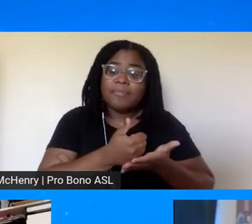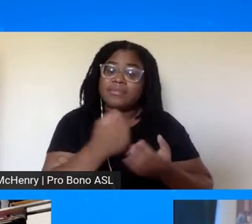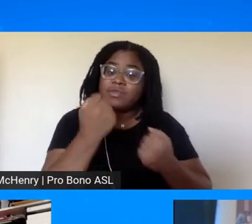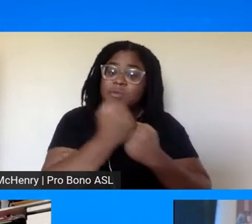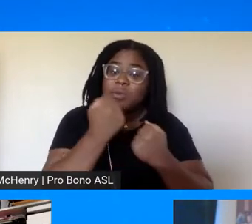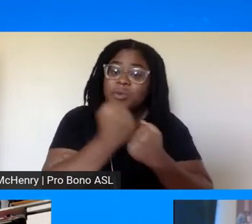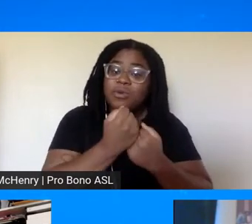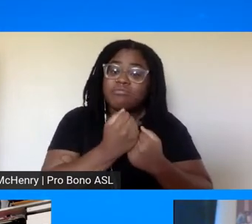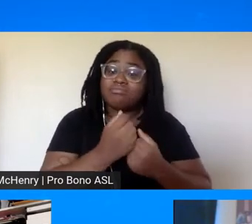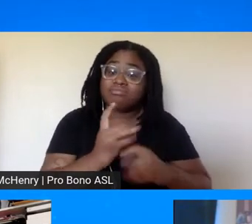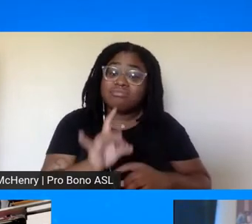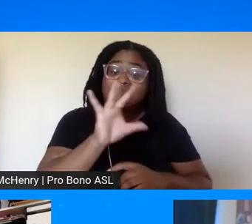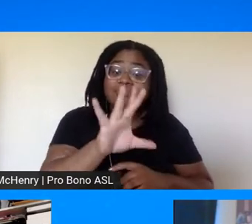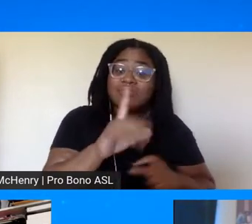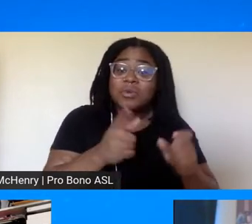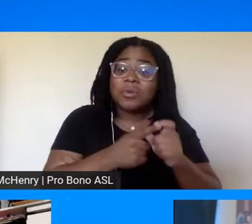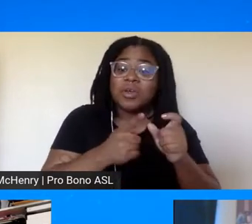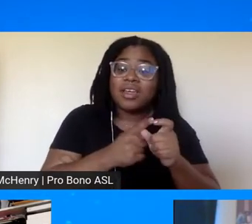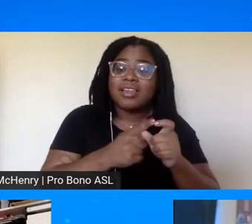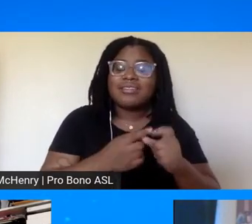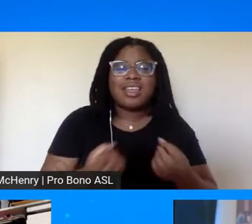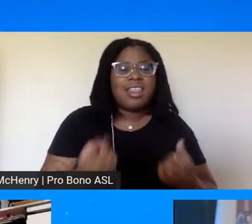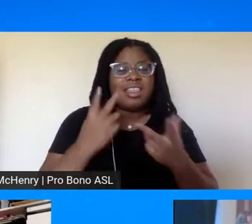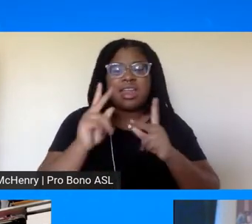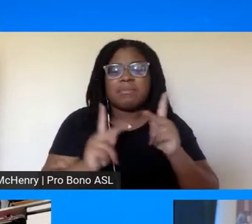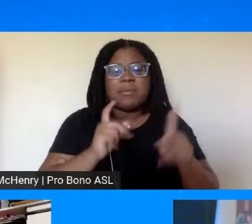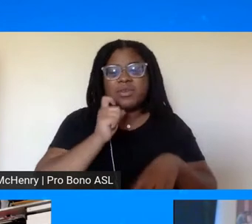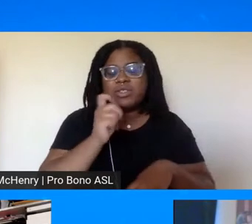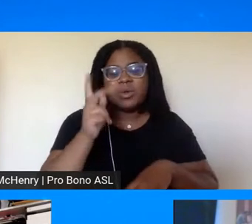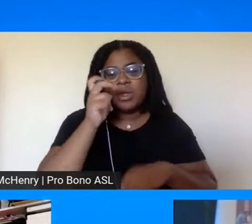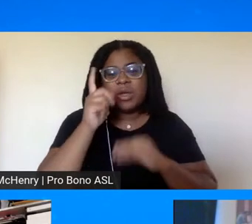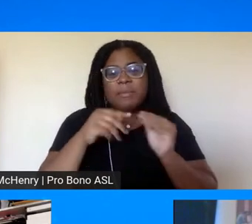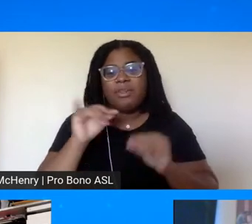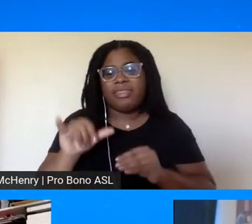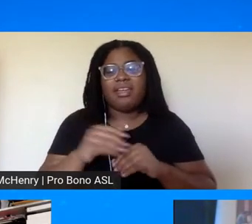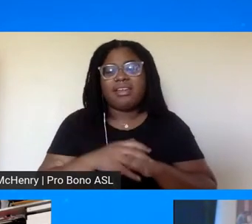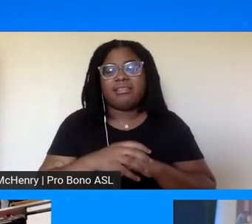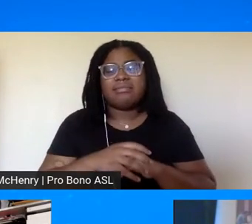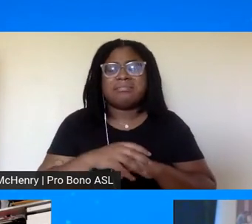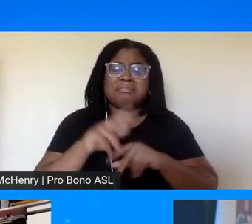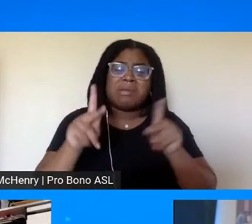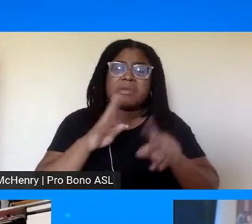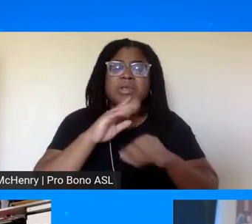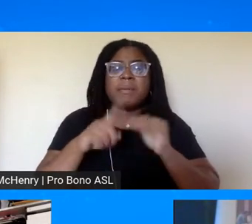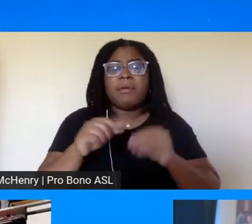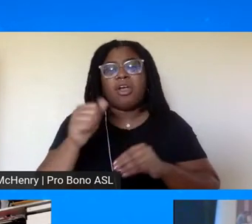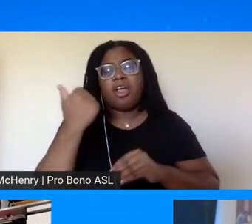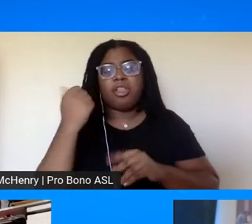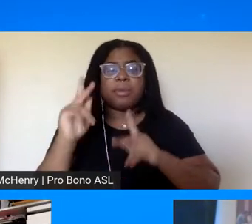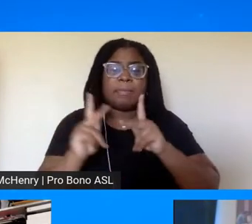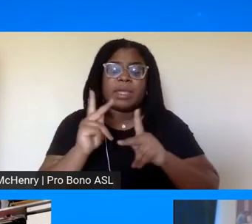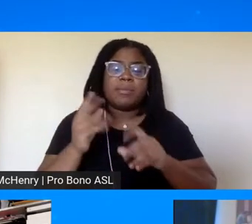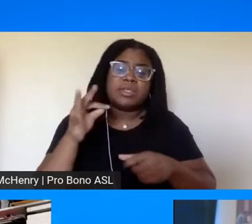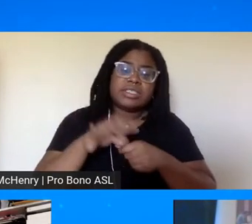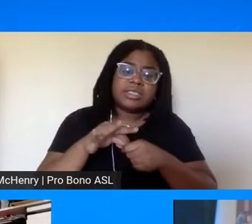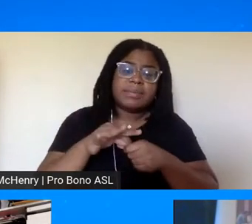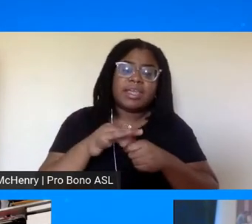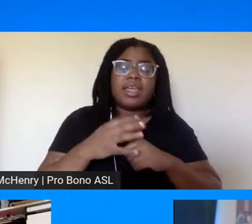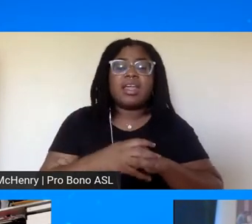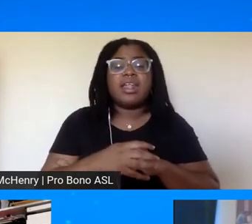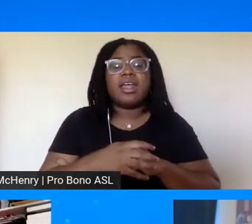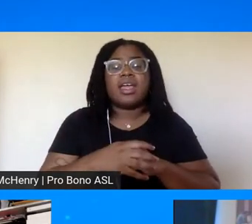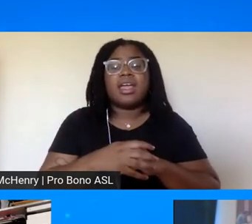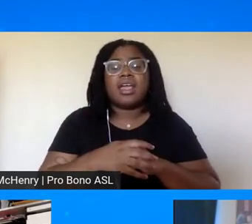words um a lot of people don't hear about that we hear about other people who participated um um in uh